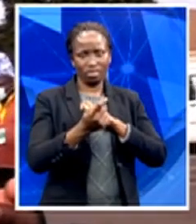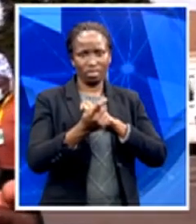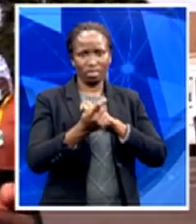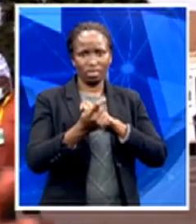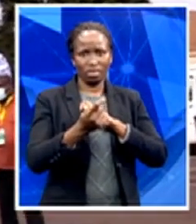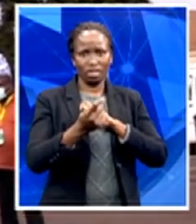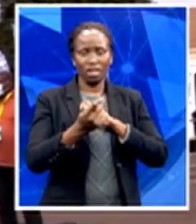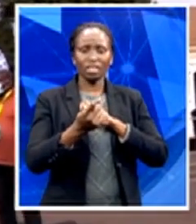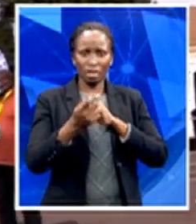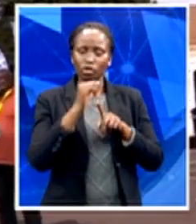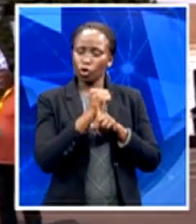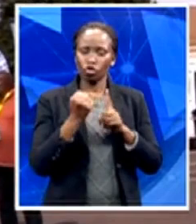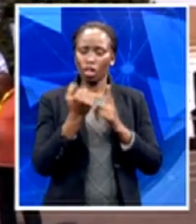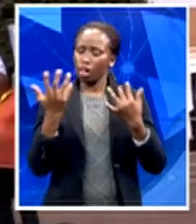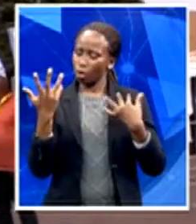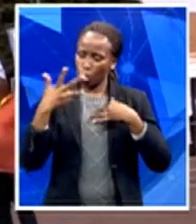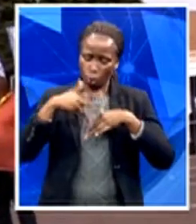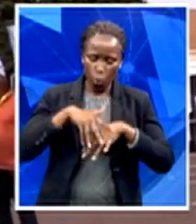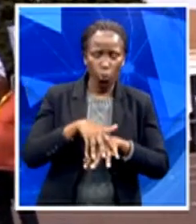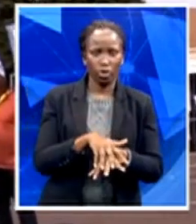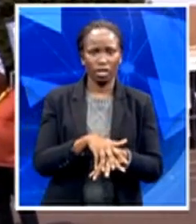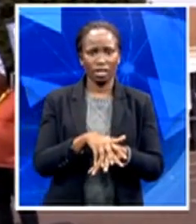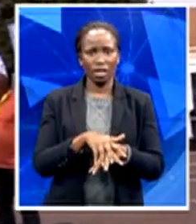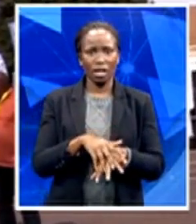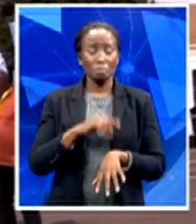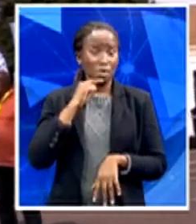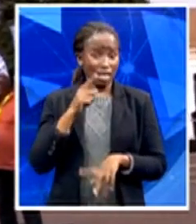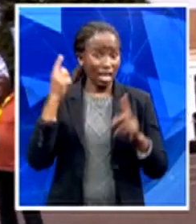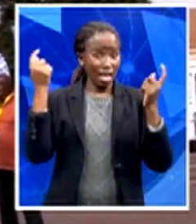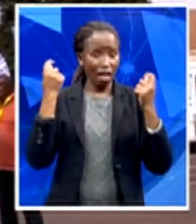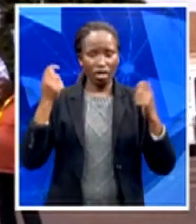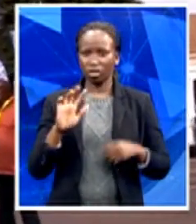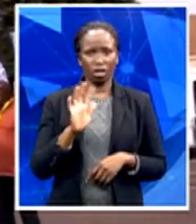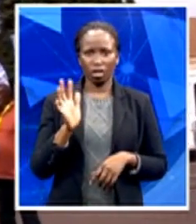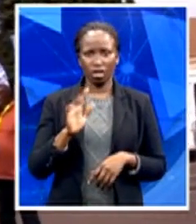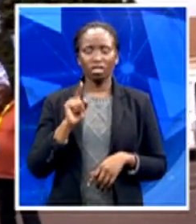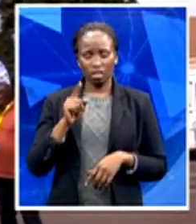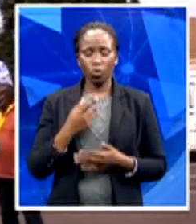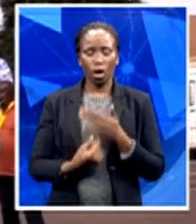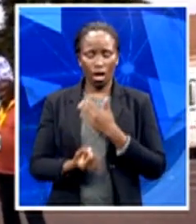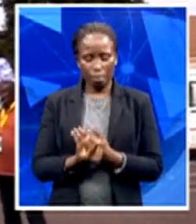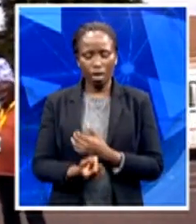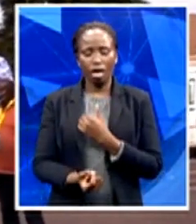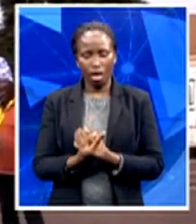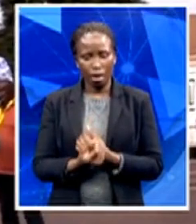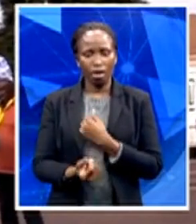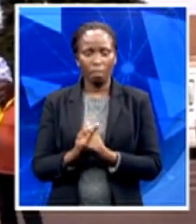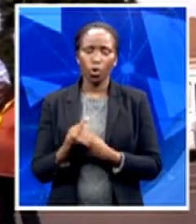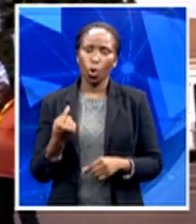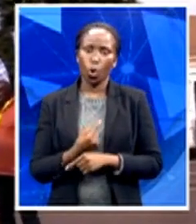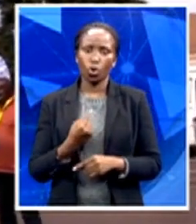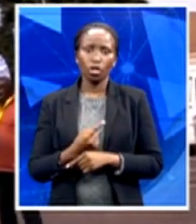an event. It will happen from time to time. Sometimes challenges change from this